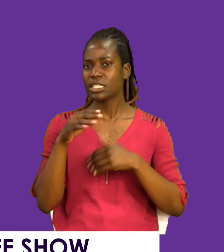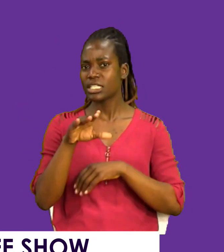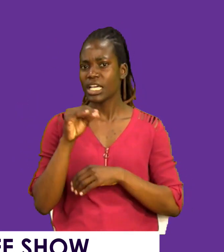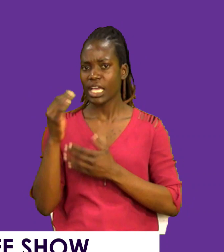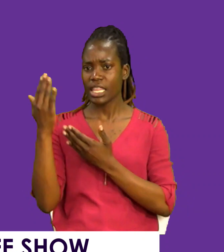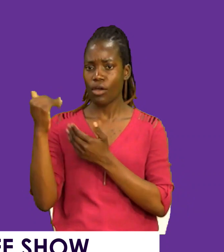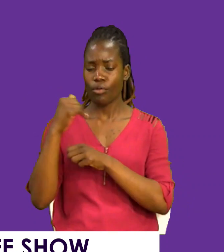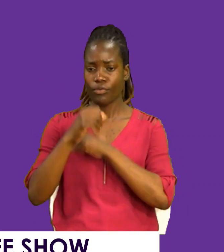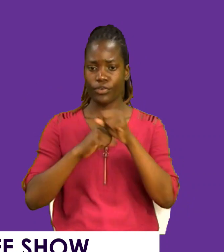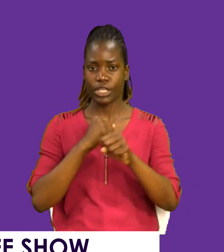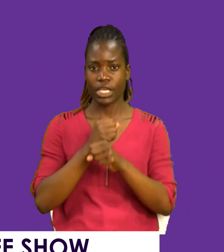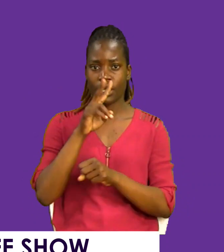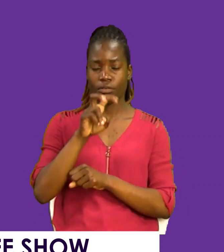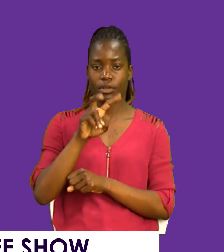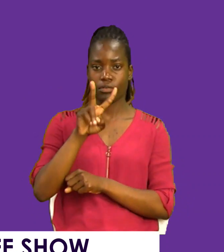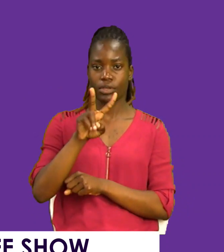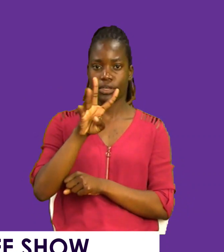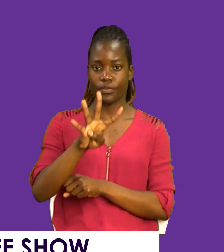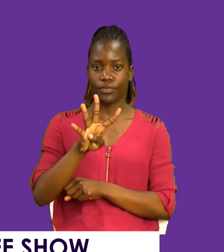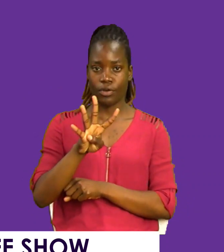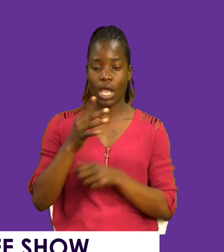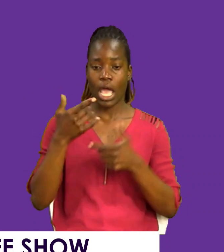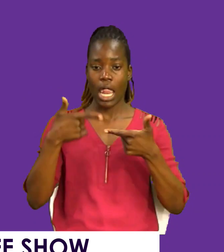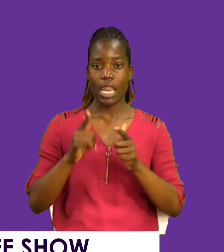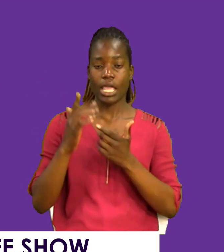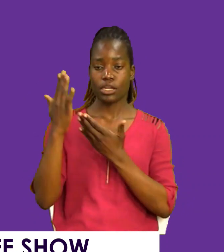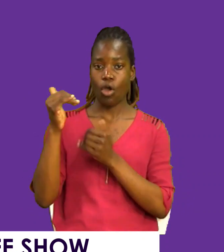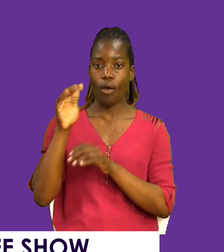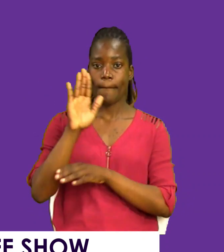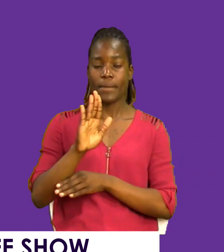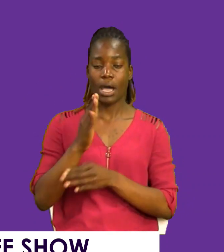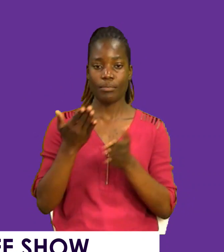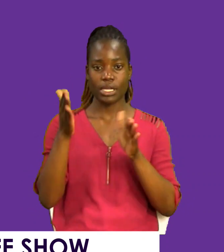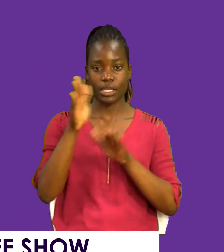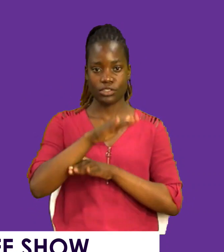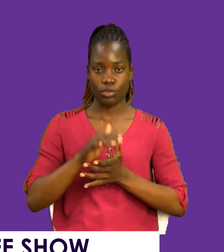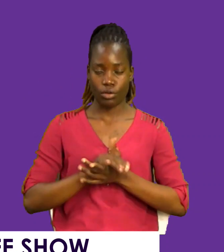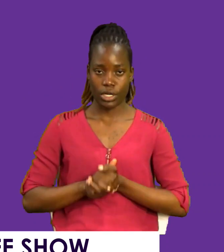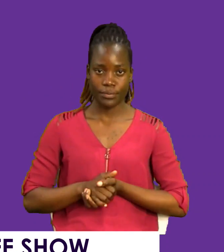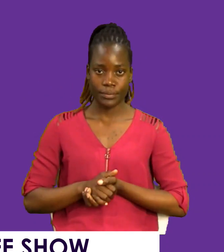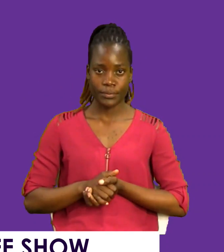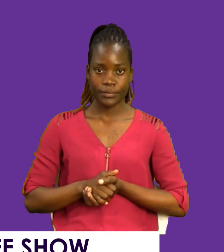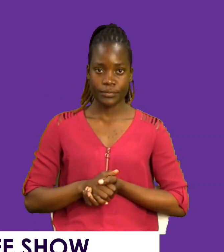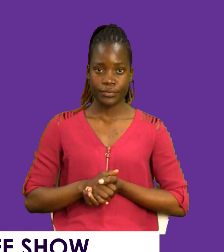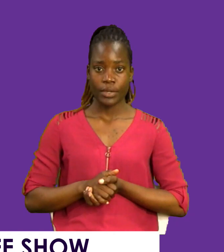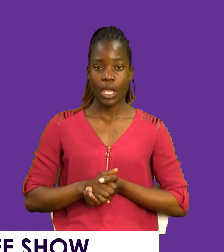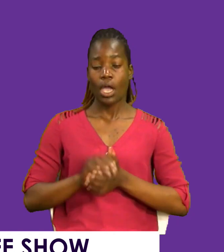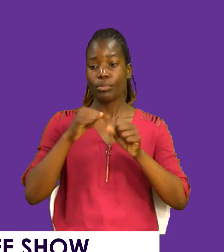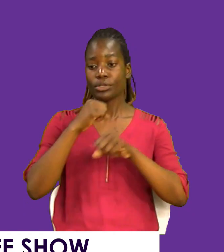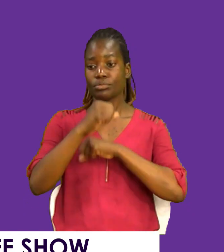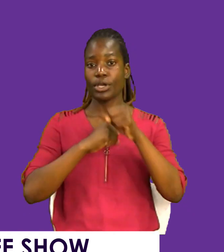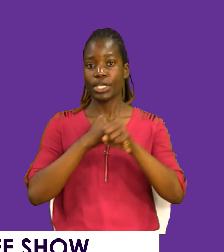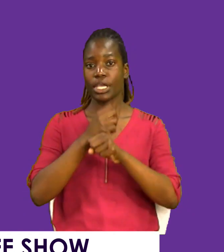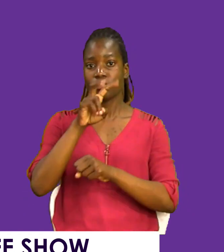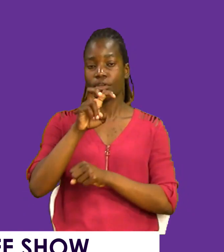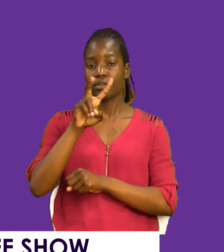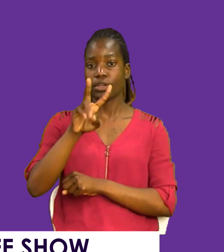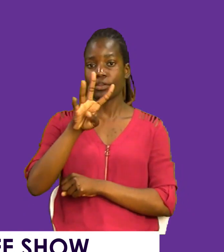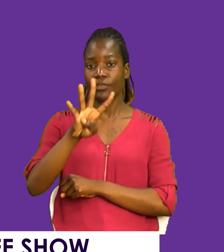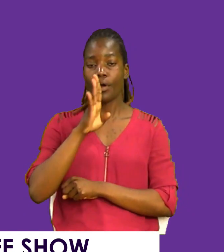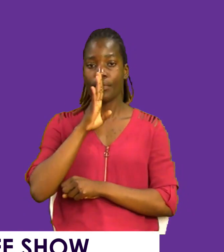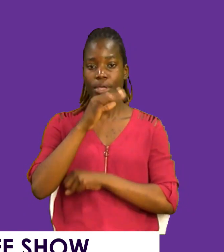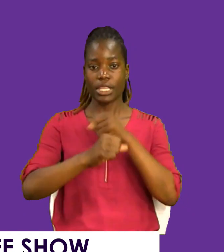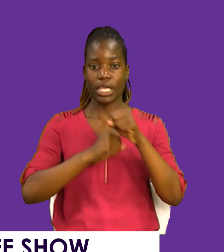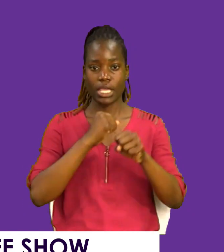hope for the year 2024? Let your hope be restored. May the year 2024 be the